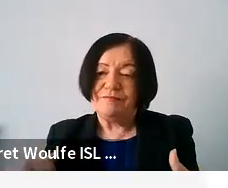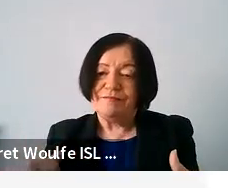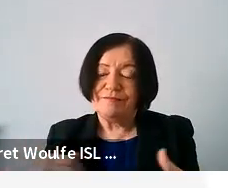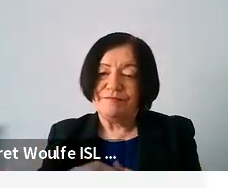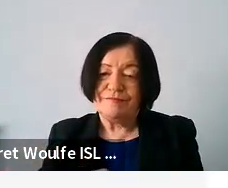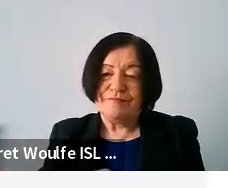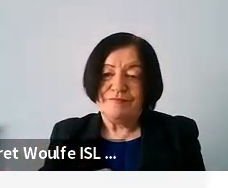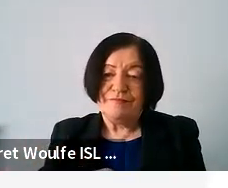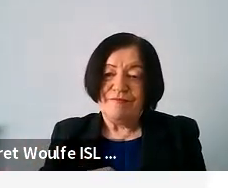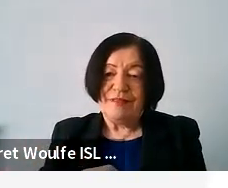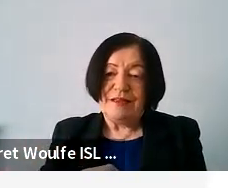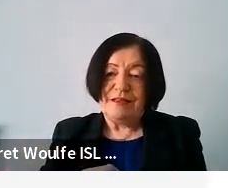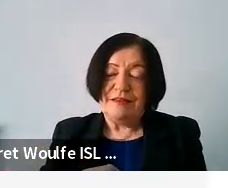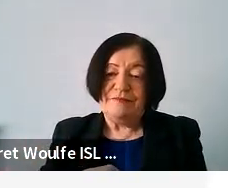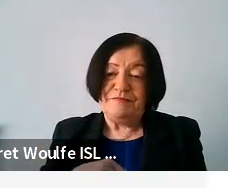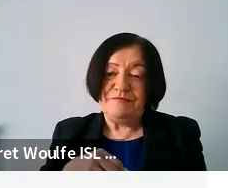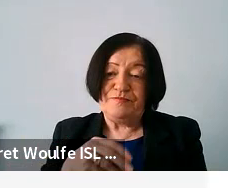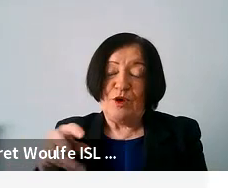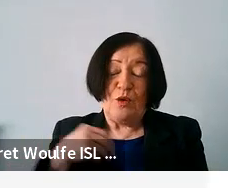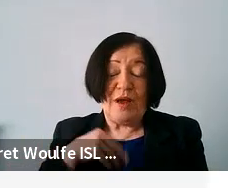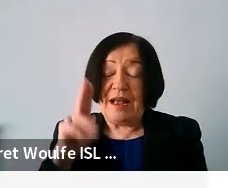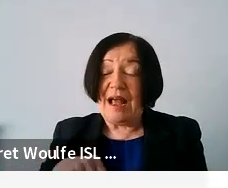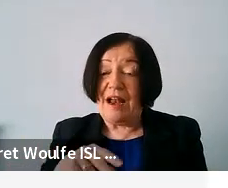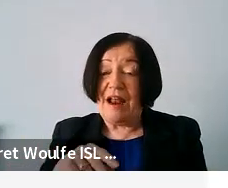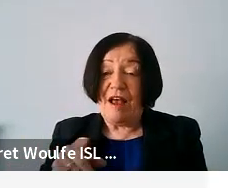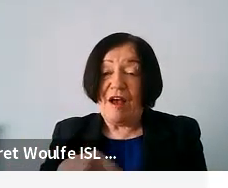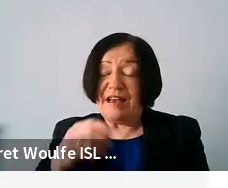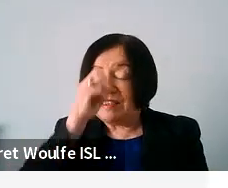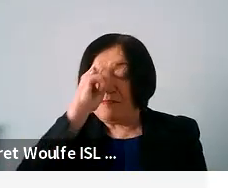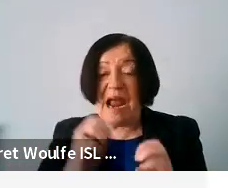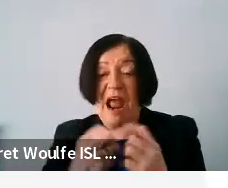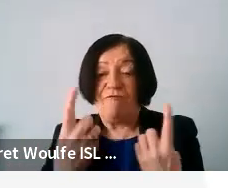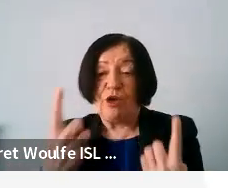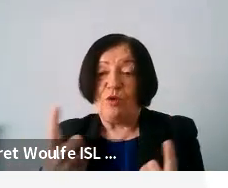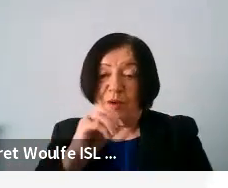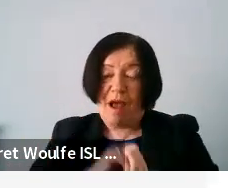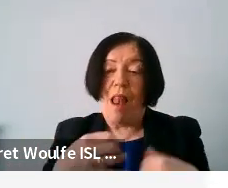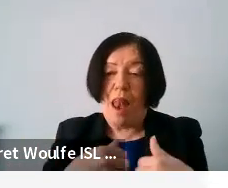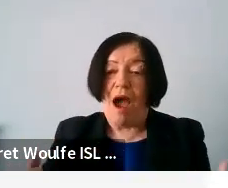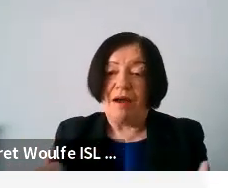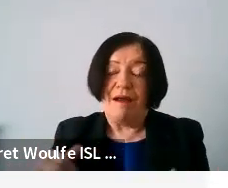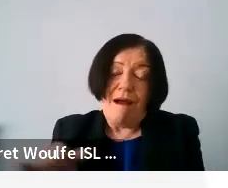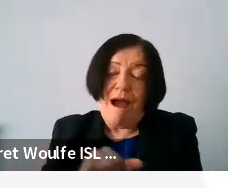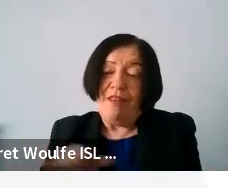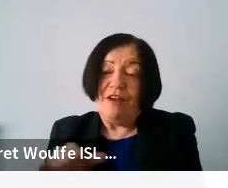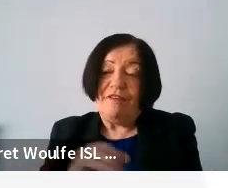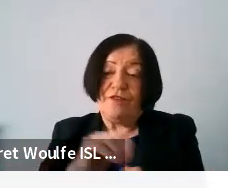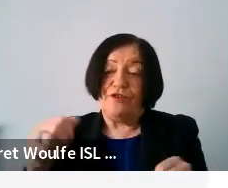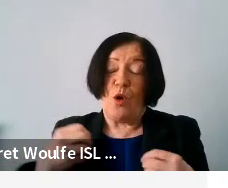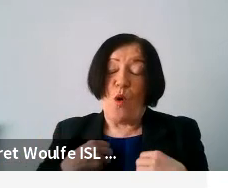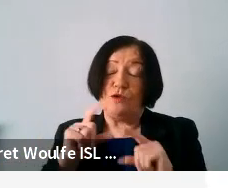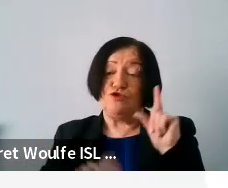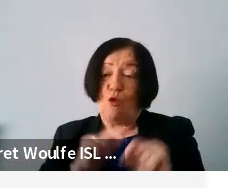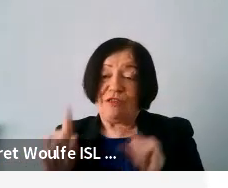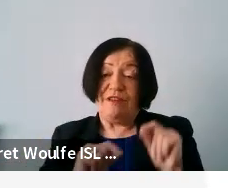Because the reality is that we cannot also expect everyone to be online, either for their own choice